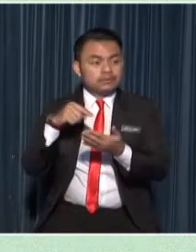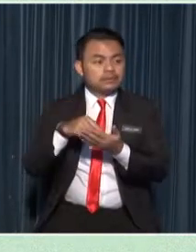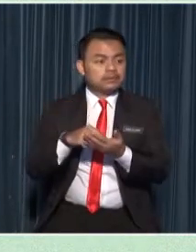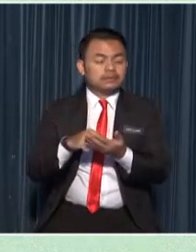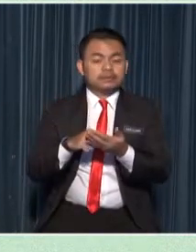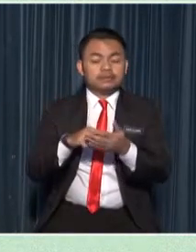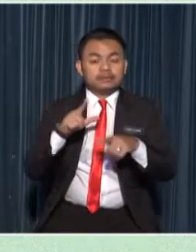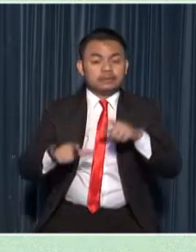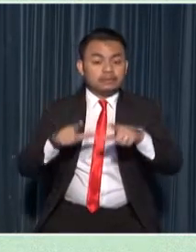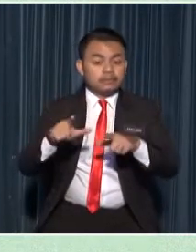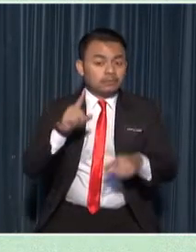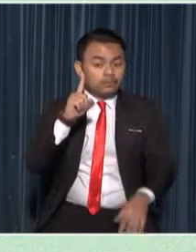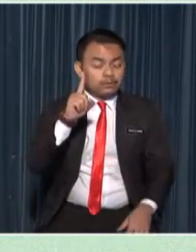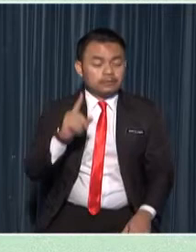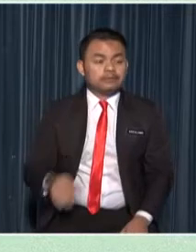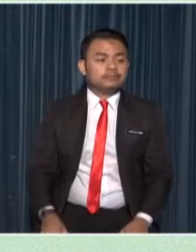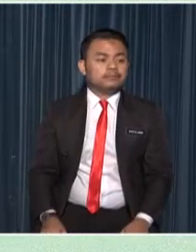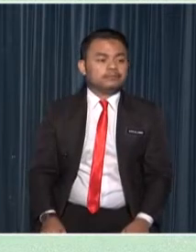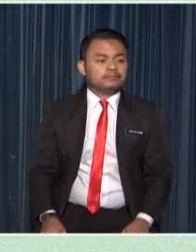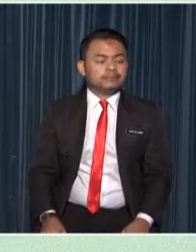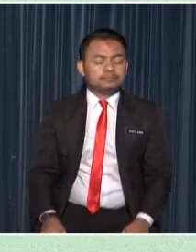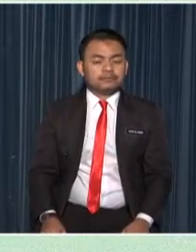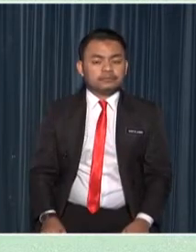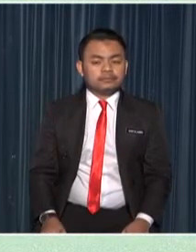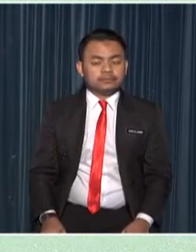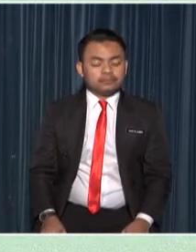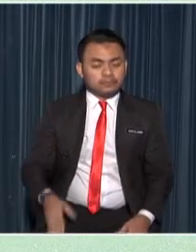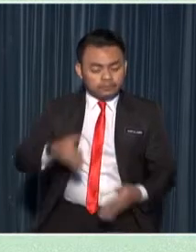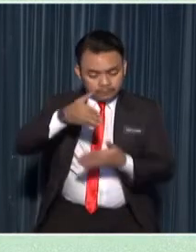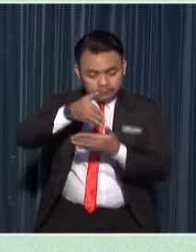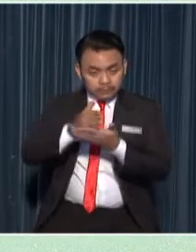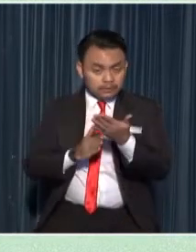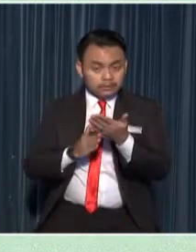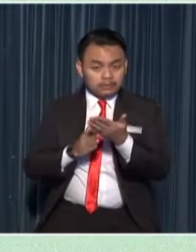step one cut and remove the bark